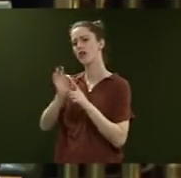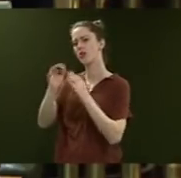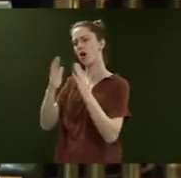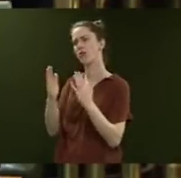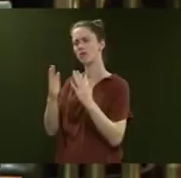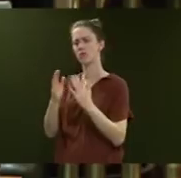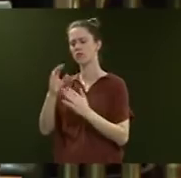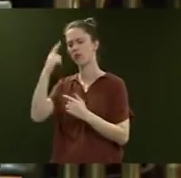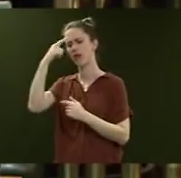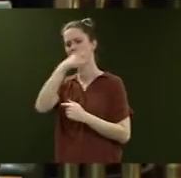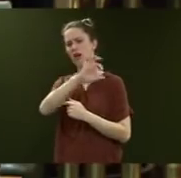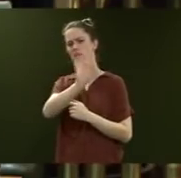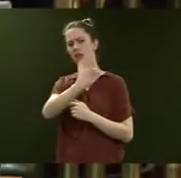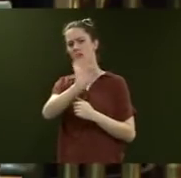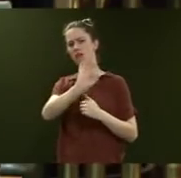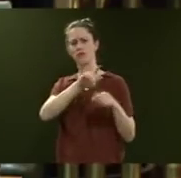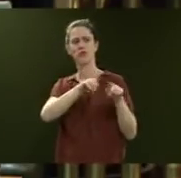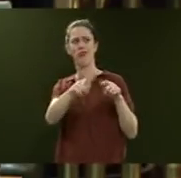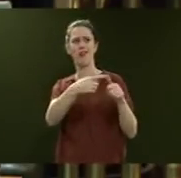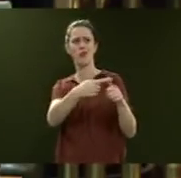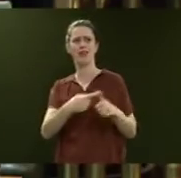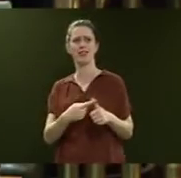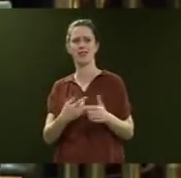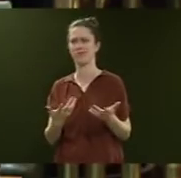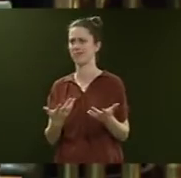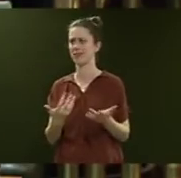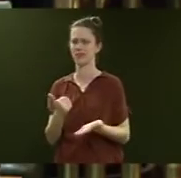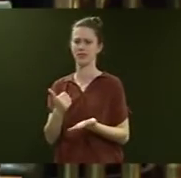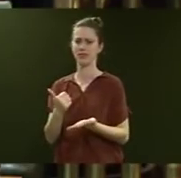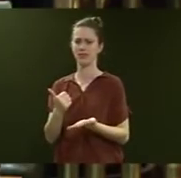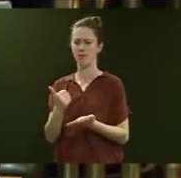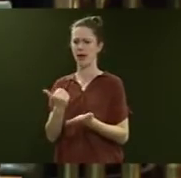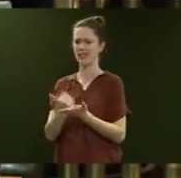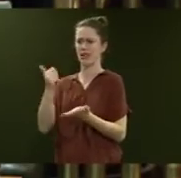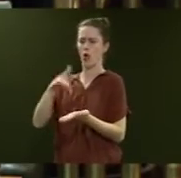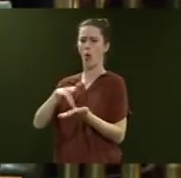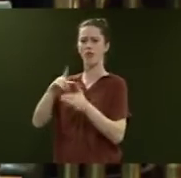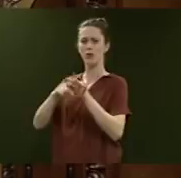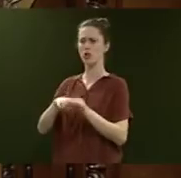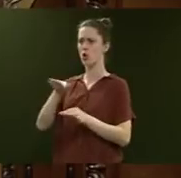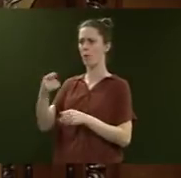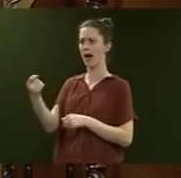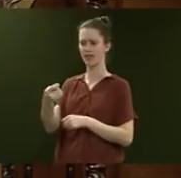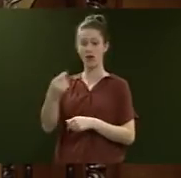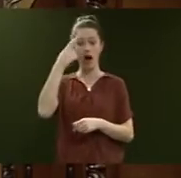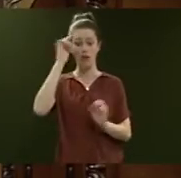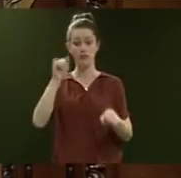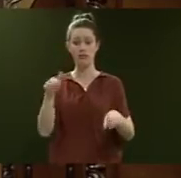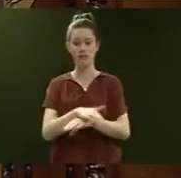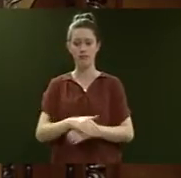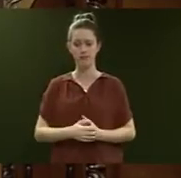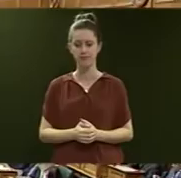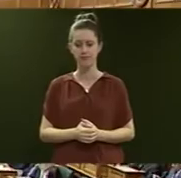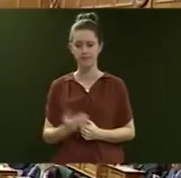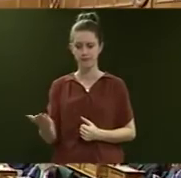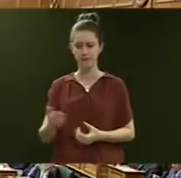Now, don't believe the Minister even tried to address that basic kernel of who pays the cost. I think he did. Paul